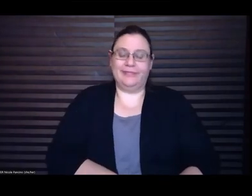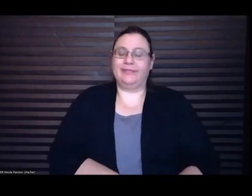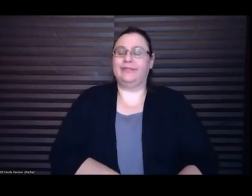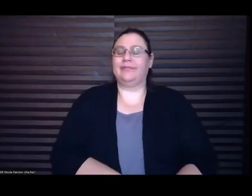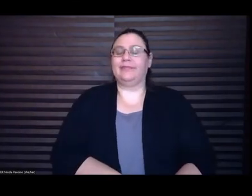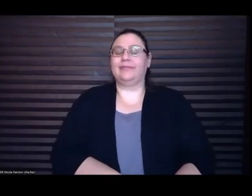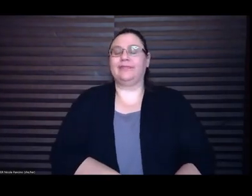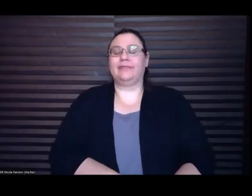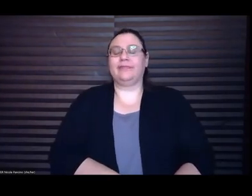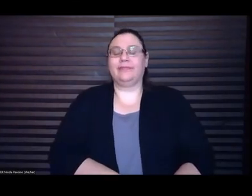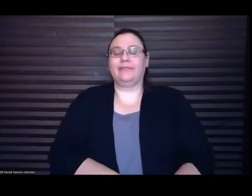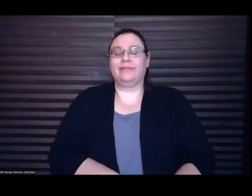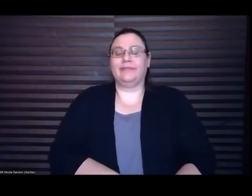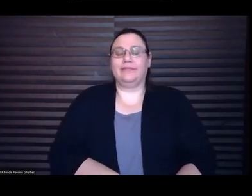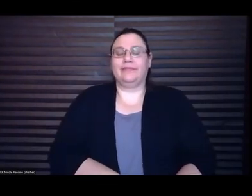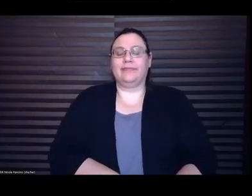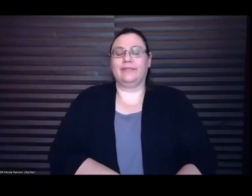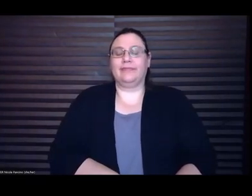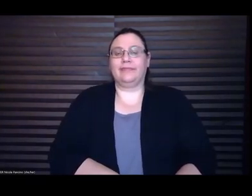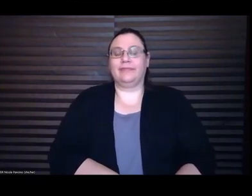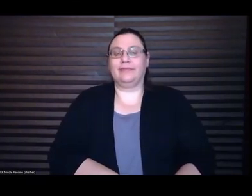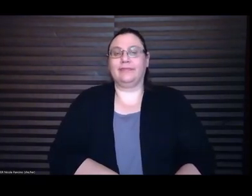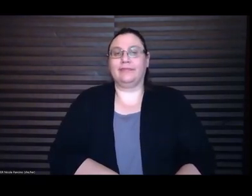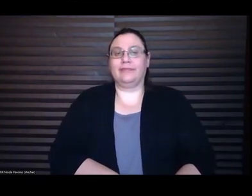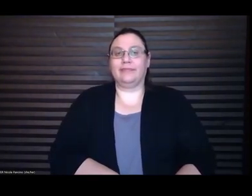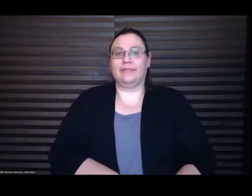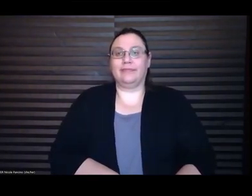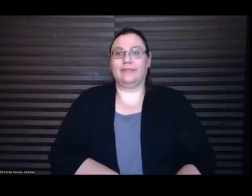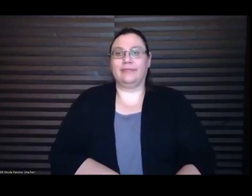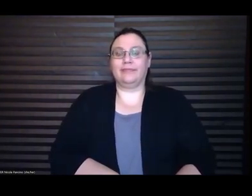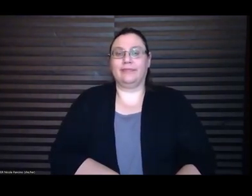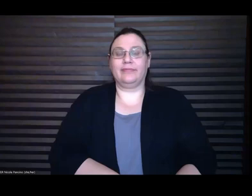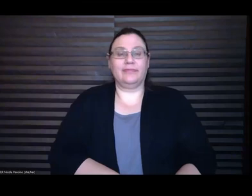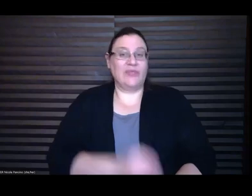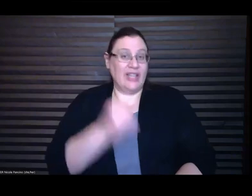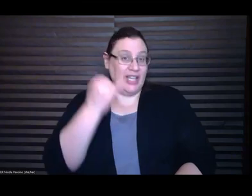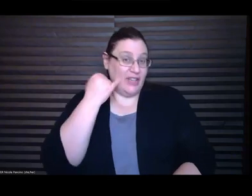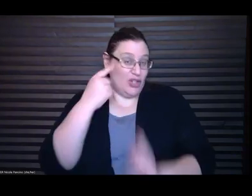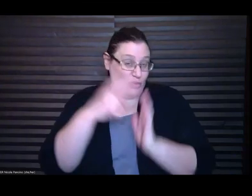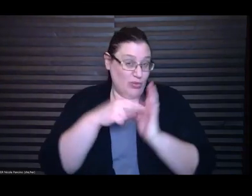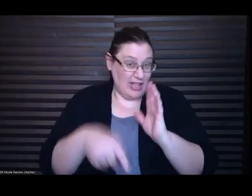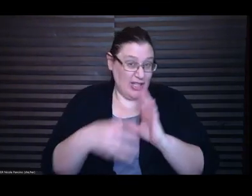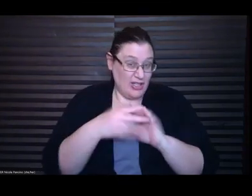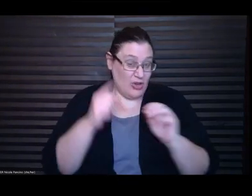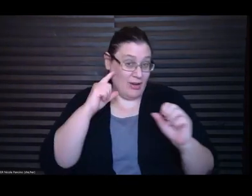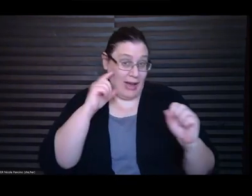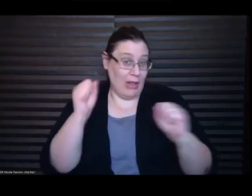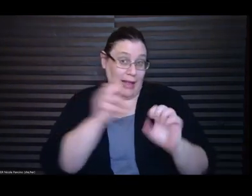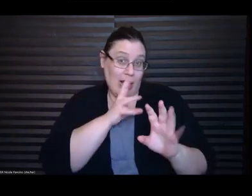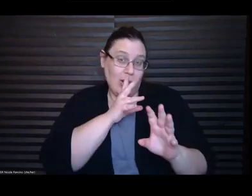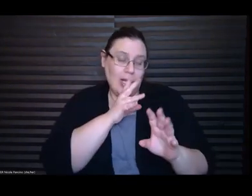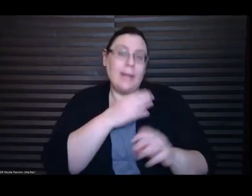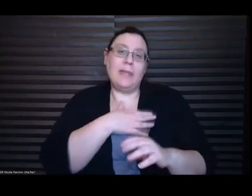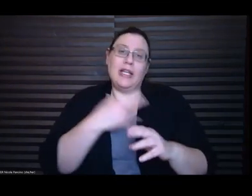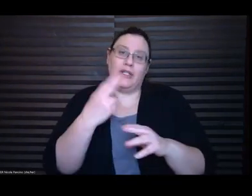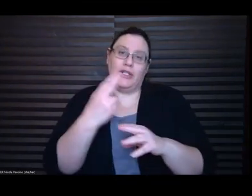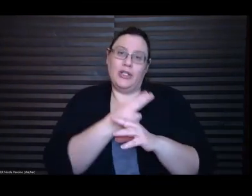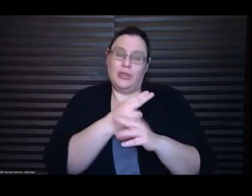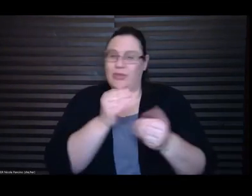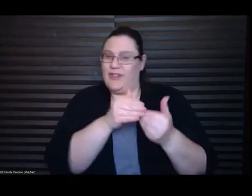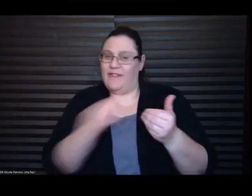If you read this story out loud, please use the following voices. Me, as a child,